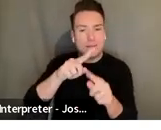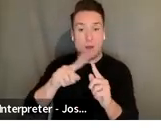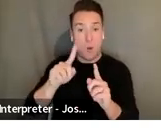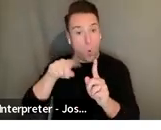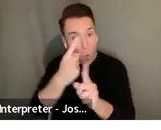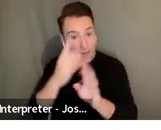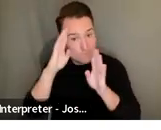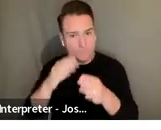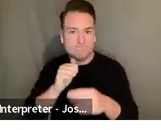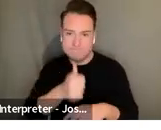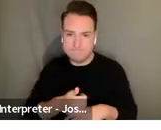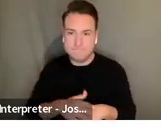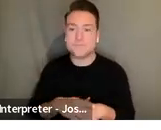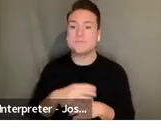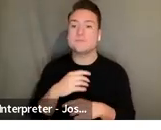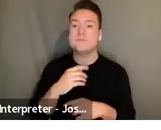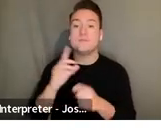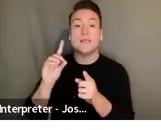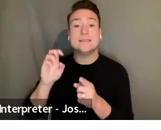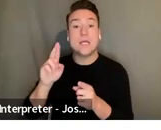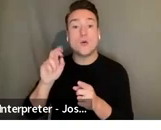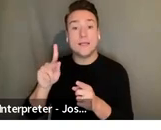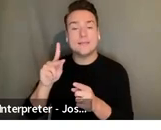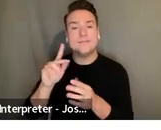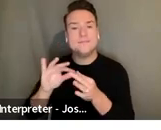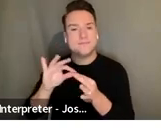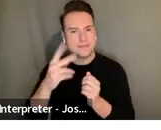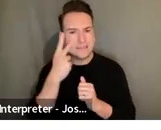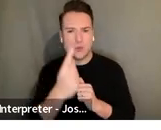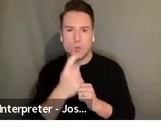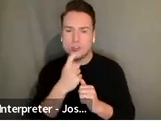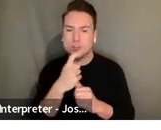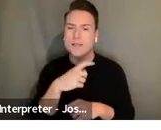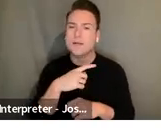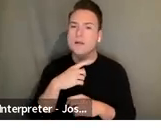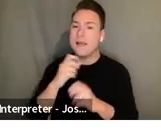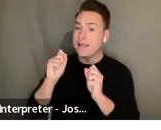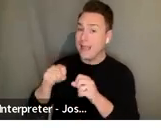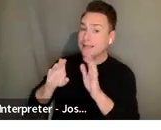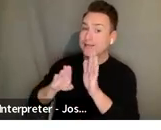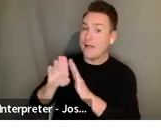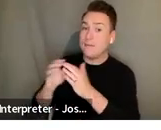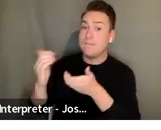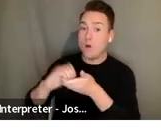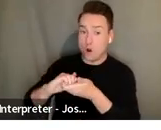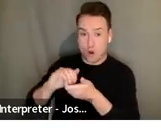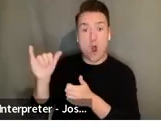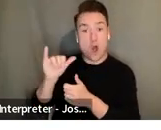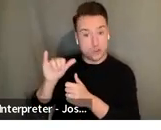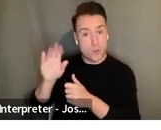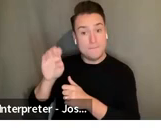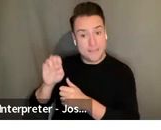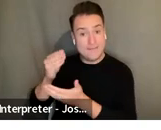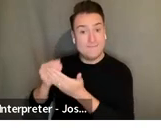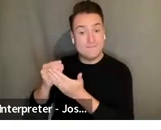I'm also seeing a question that says can a development partner also be the fiscal sponsor and I think the answer is yes and no.